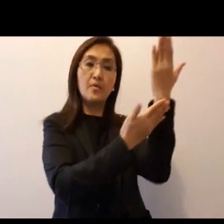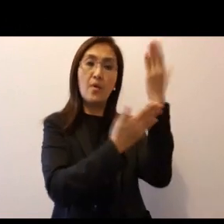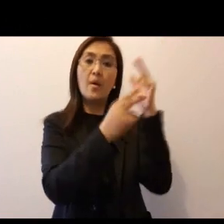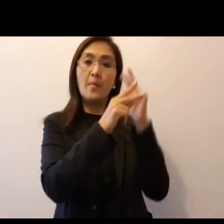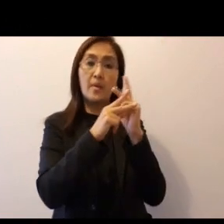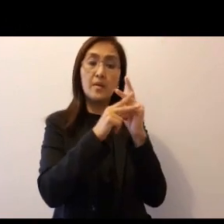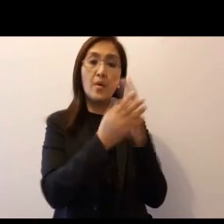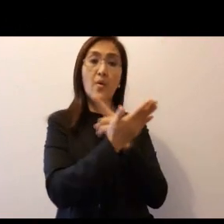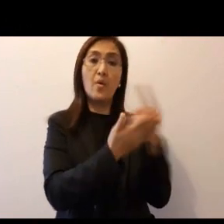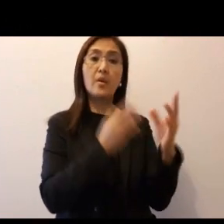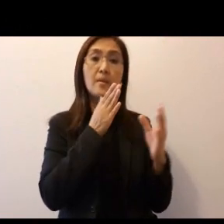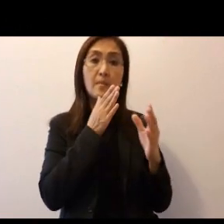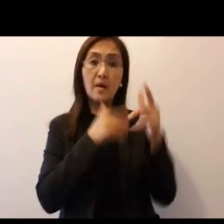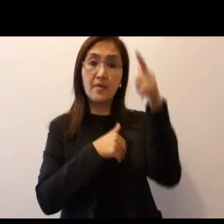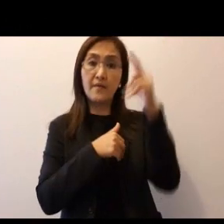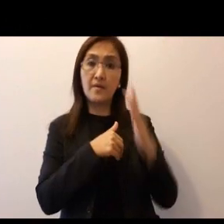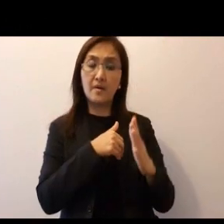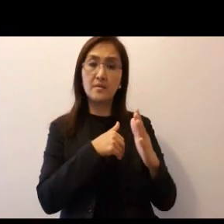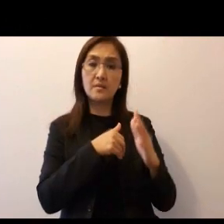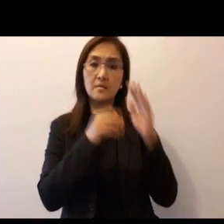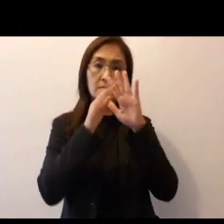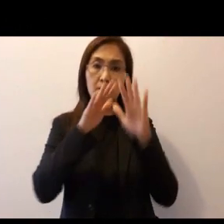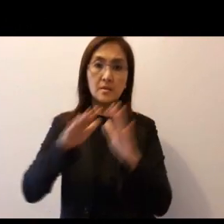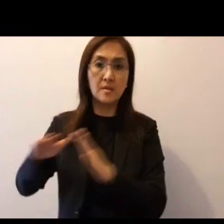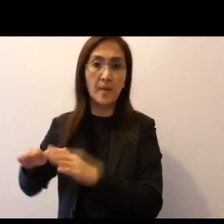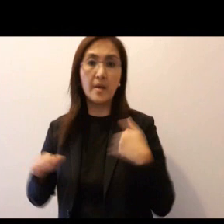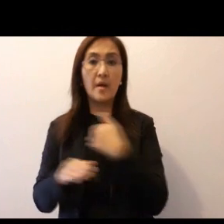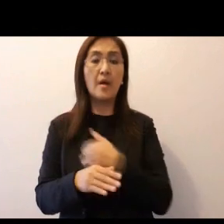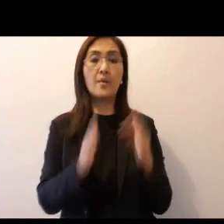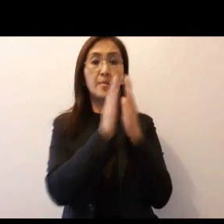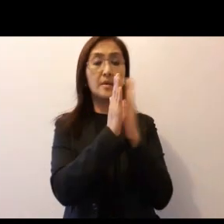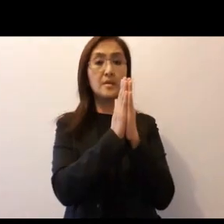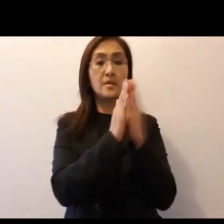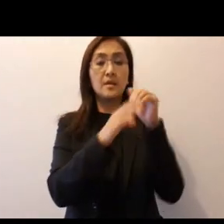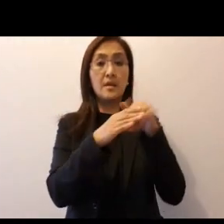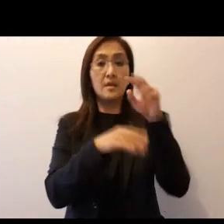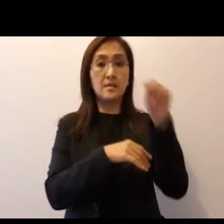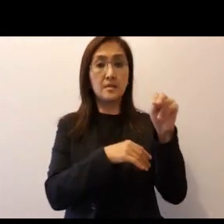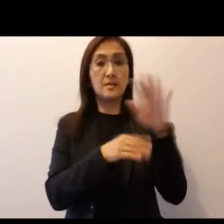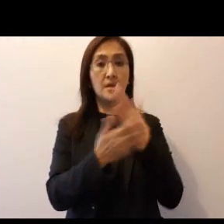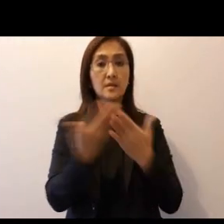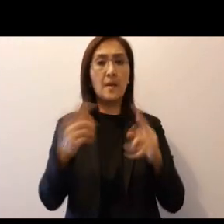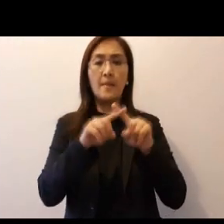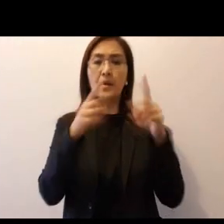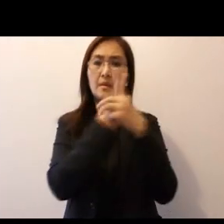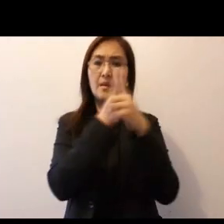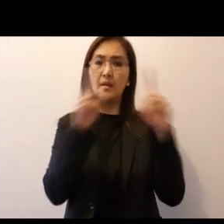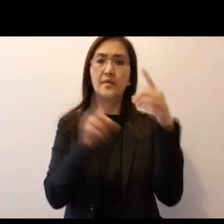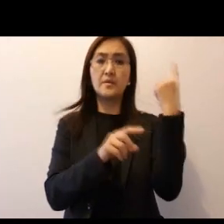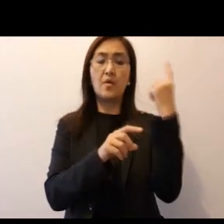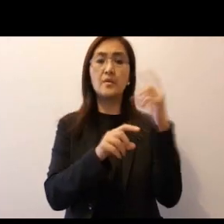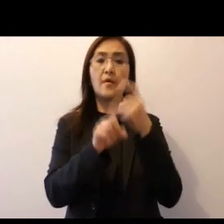to your protection, O Holy Mother of God. Do not despise our petition and our necessities, but